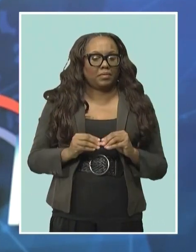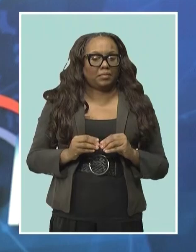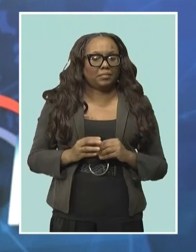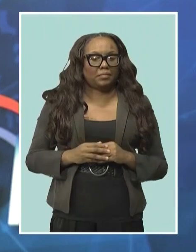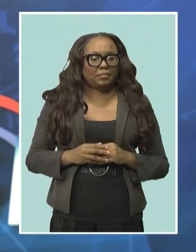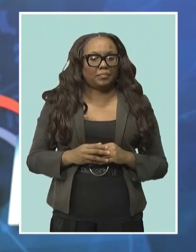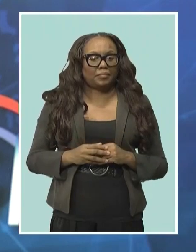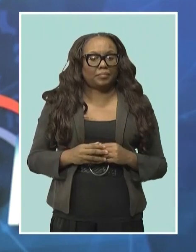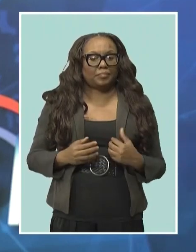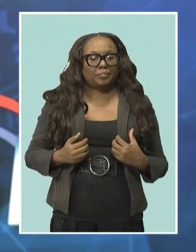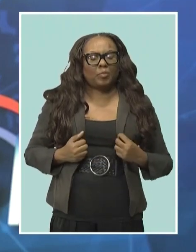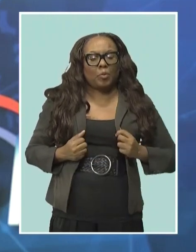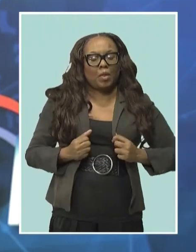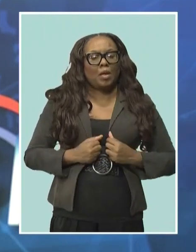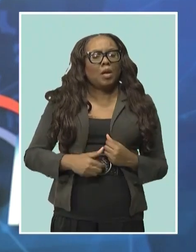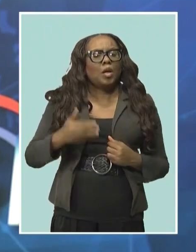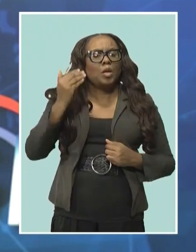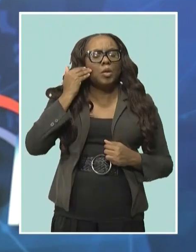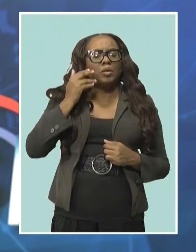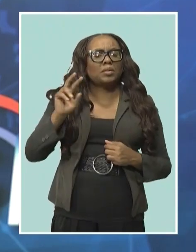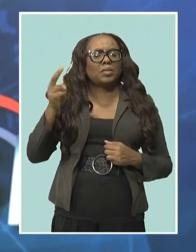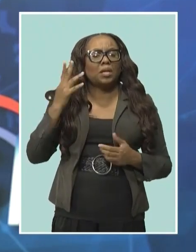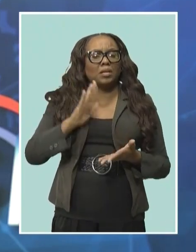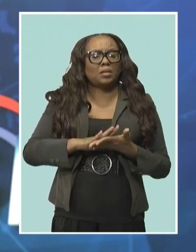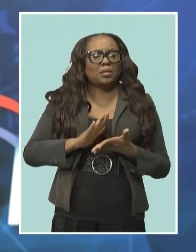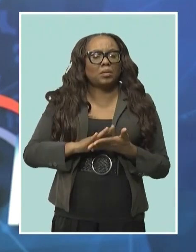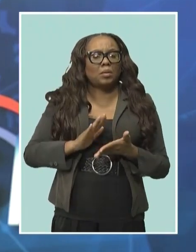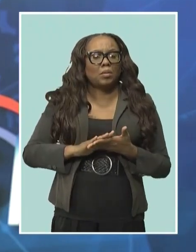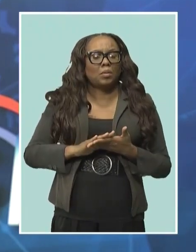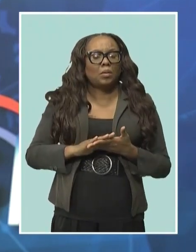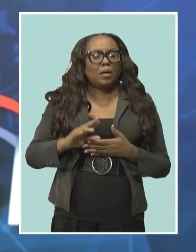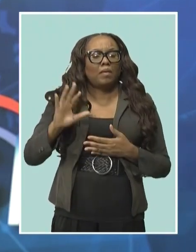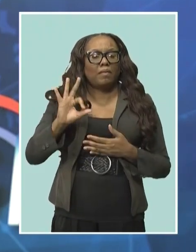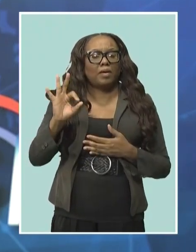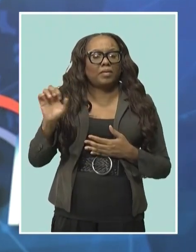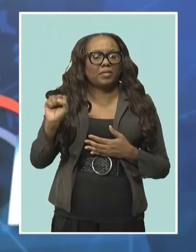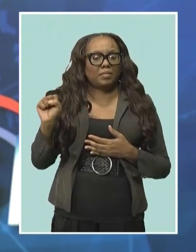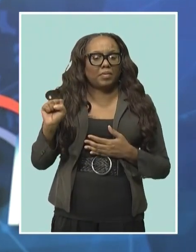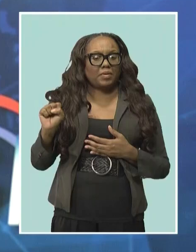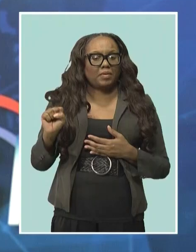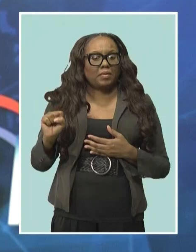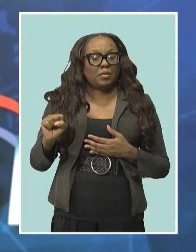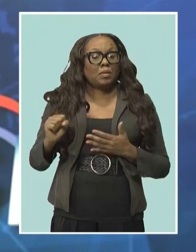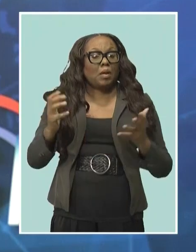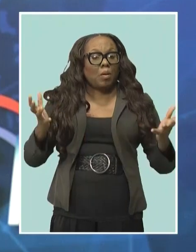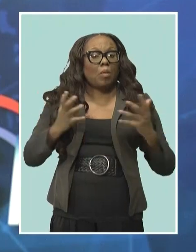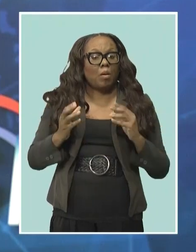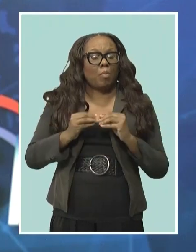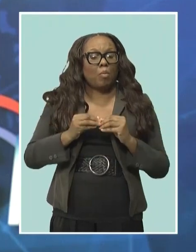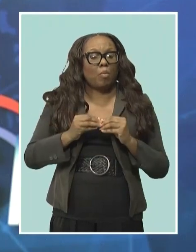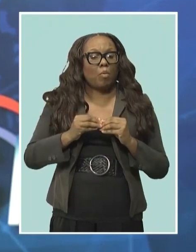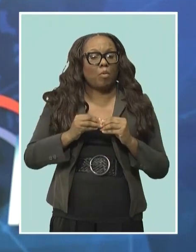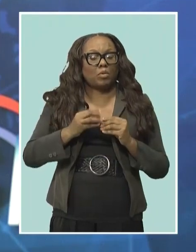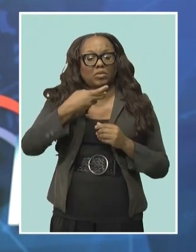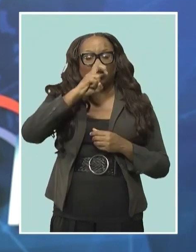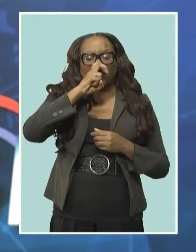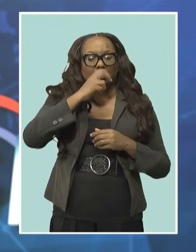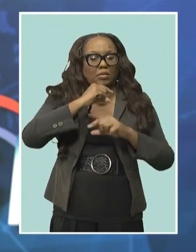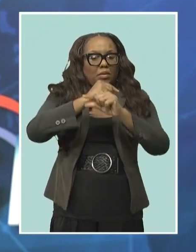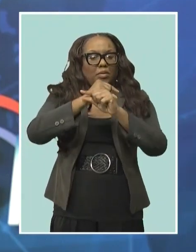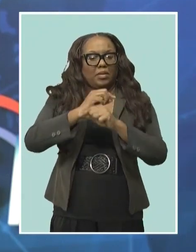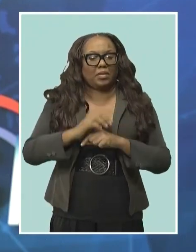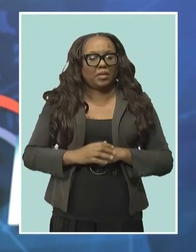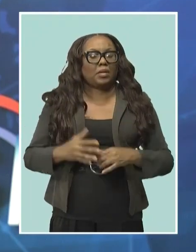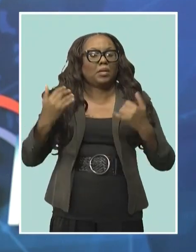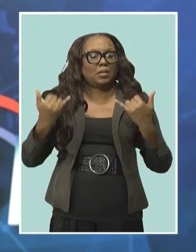Well, the promised security measures at the Frederick Smith Secondary School are very much in place and in play. President of the